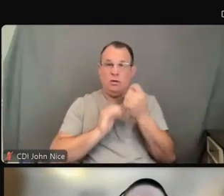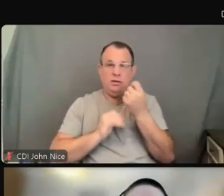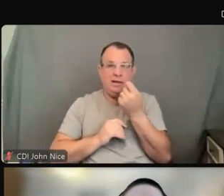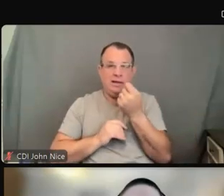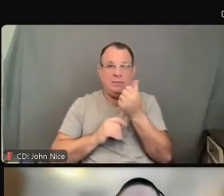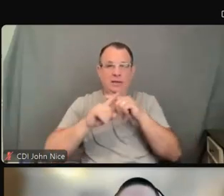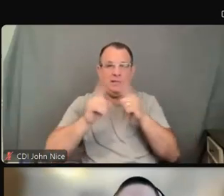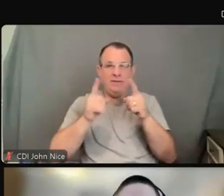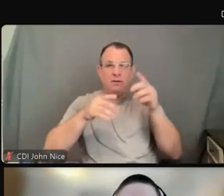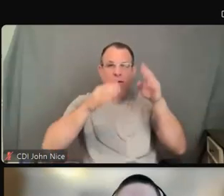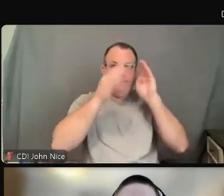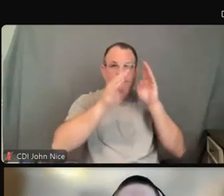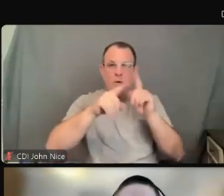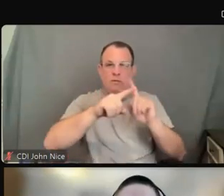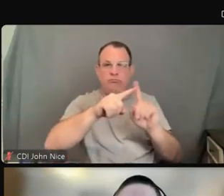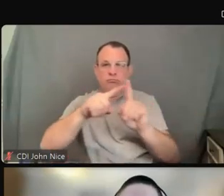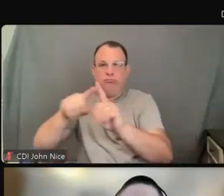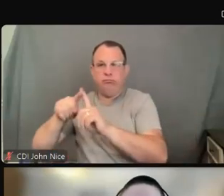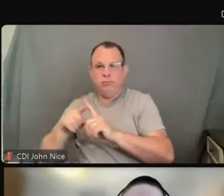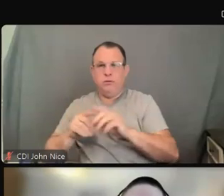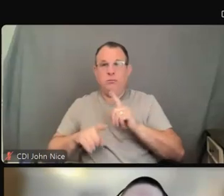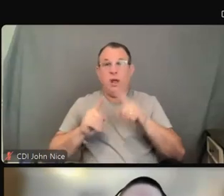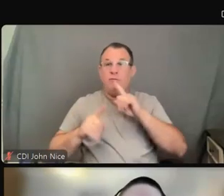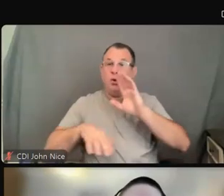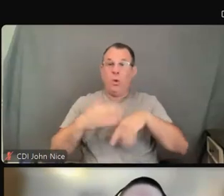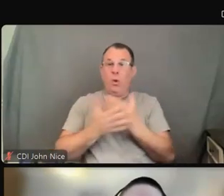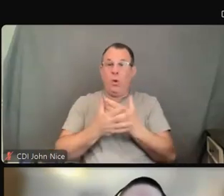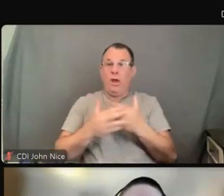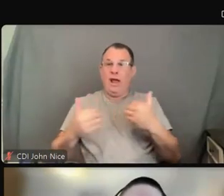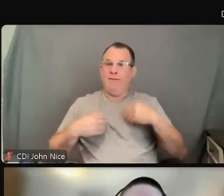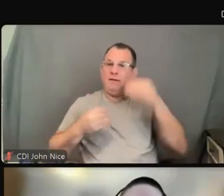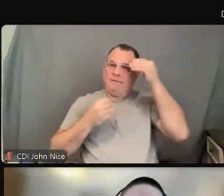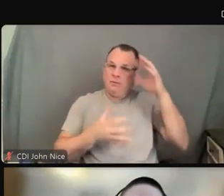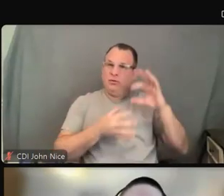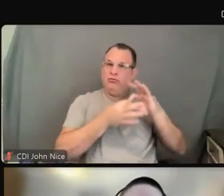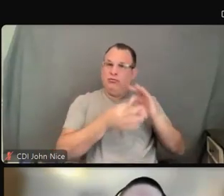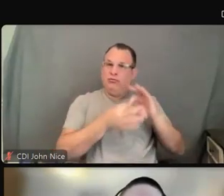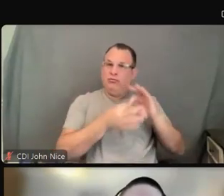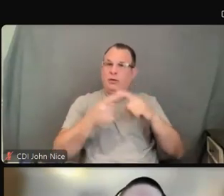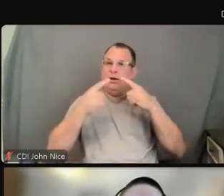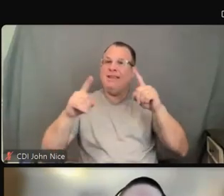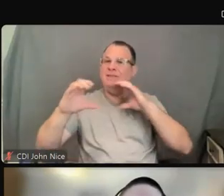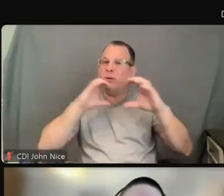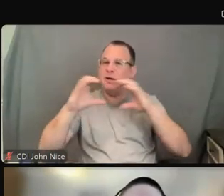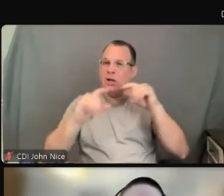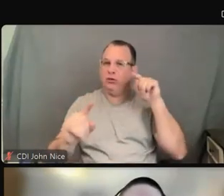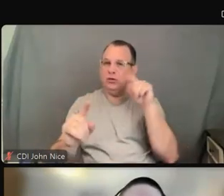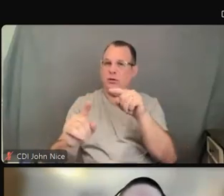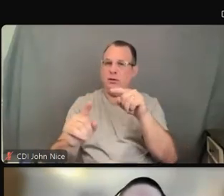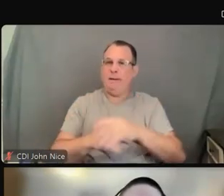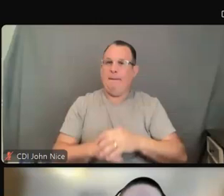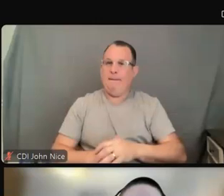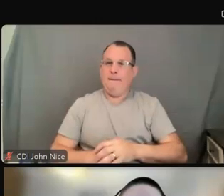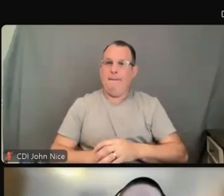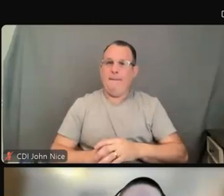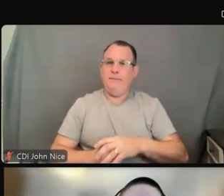requirements regarding effective communication. Generally, each law states that a qualified individual with